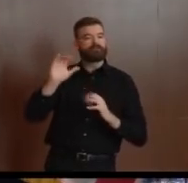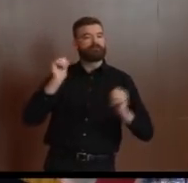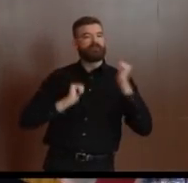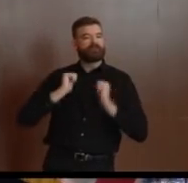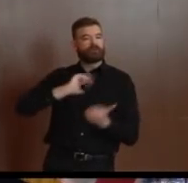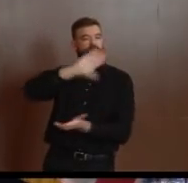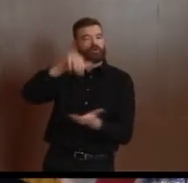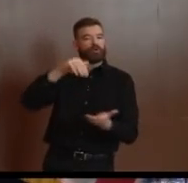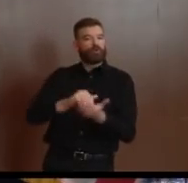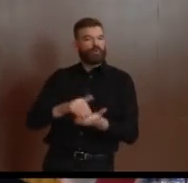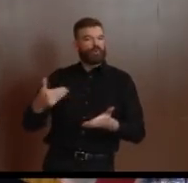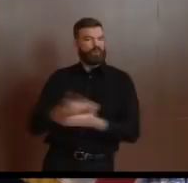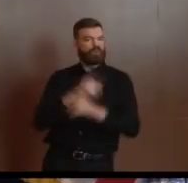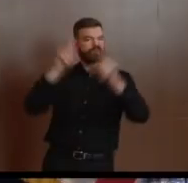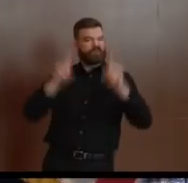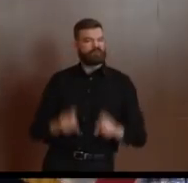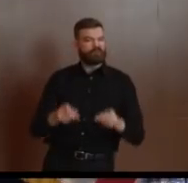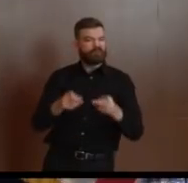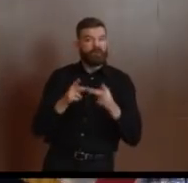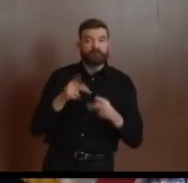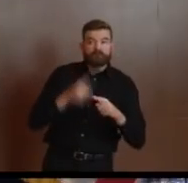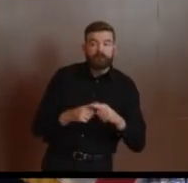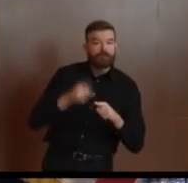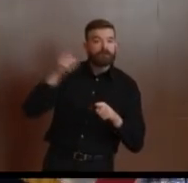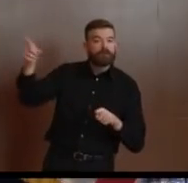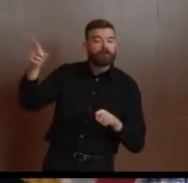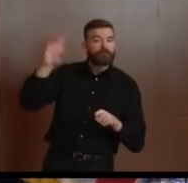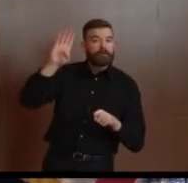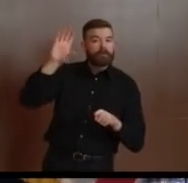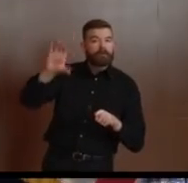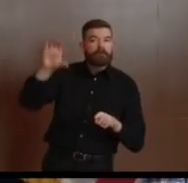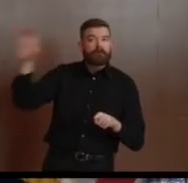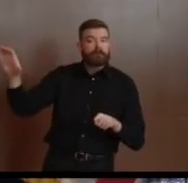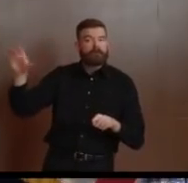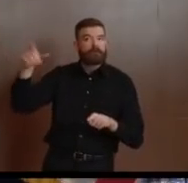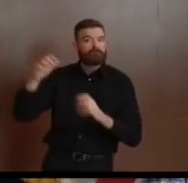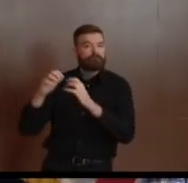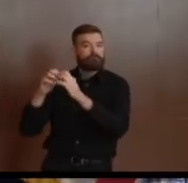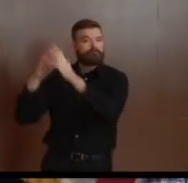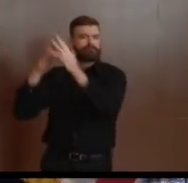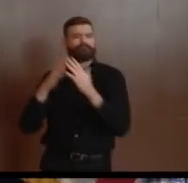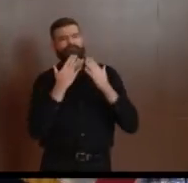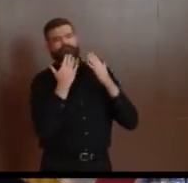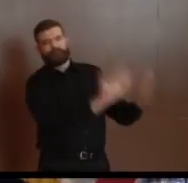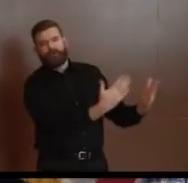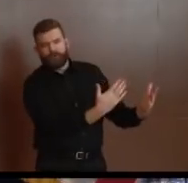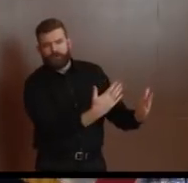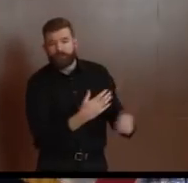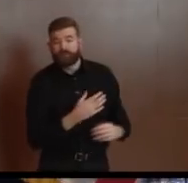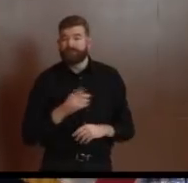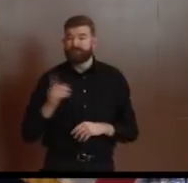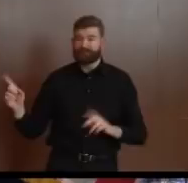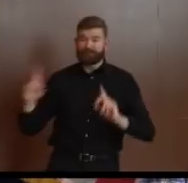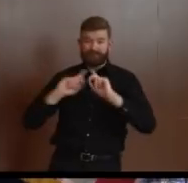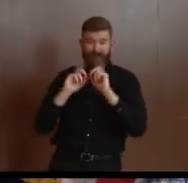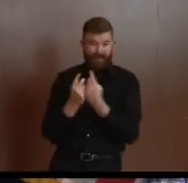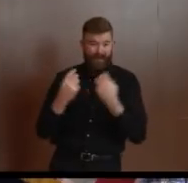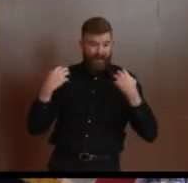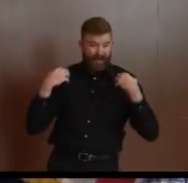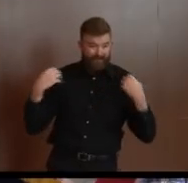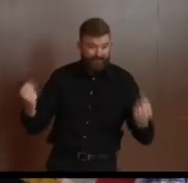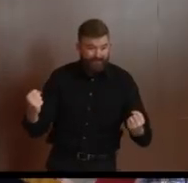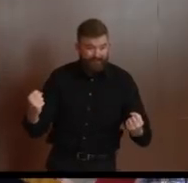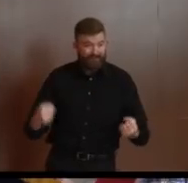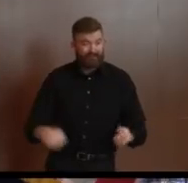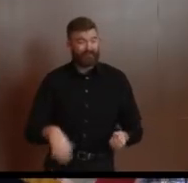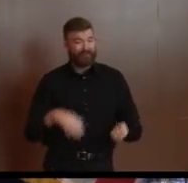Department of Health's teams and all the medical personnel on site. Additionally, and I cannot stress this